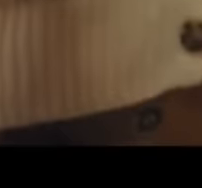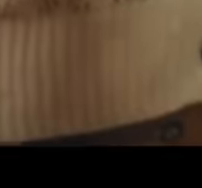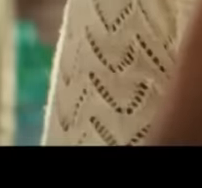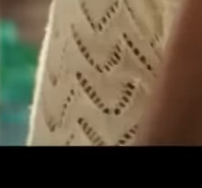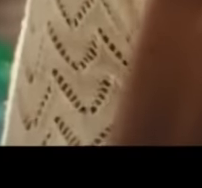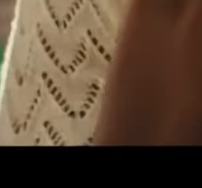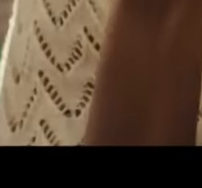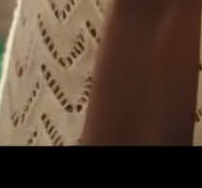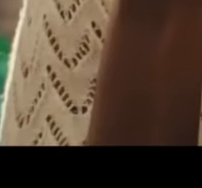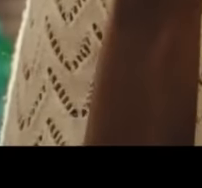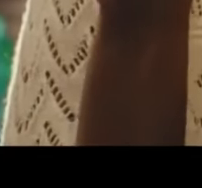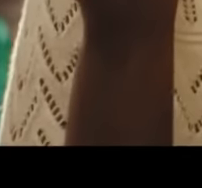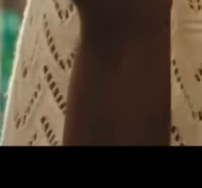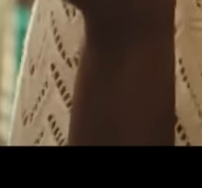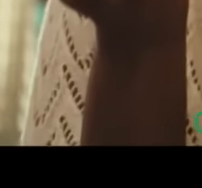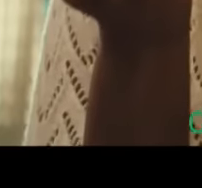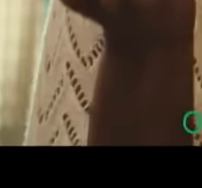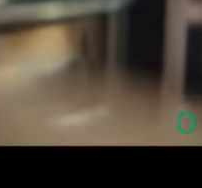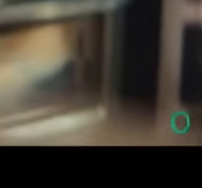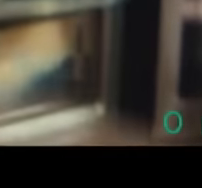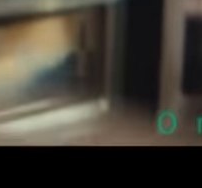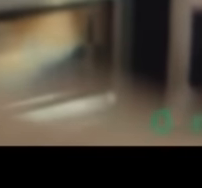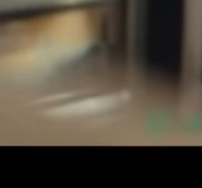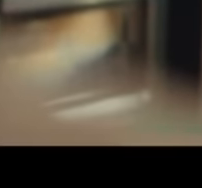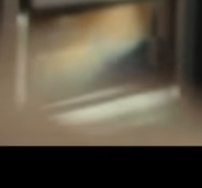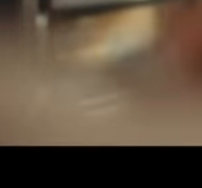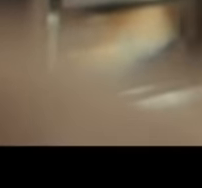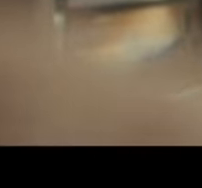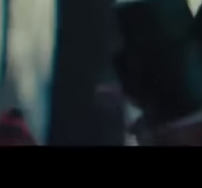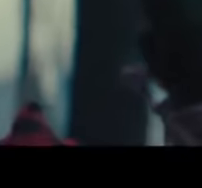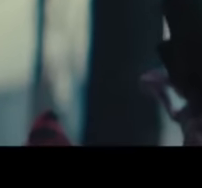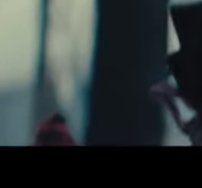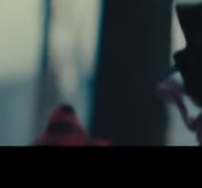Here's to one more tradition shared.